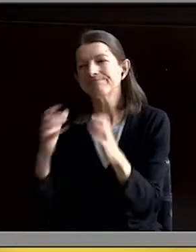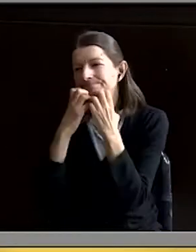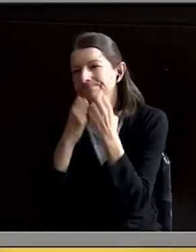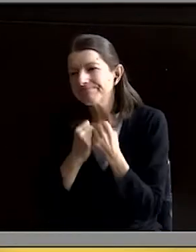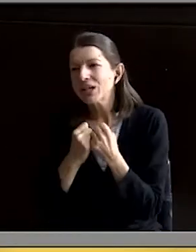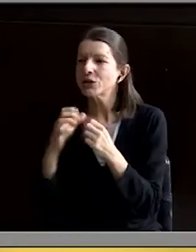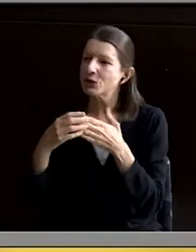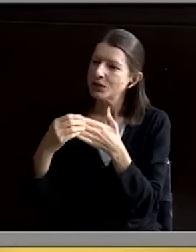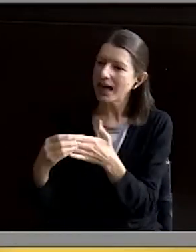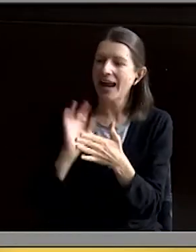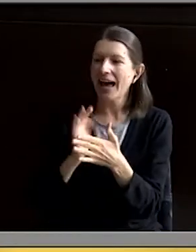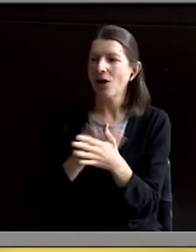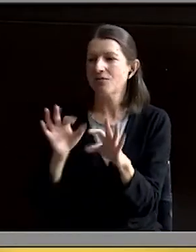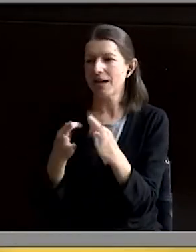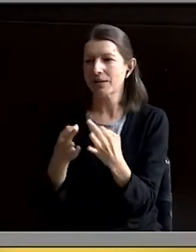household with a quiet confidence.